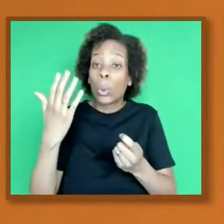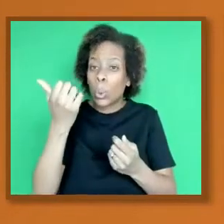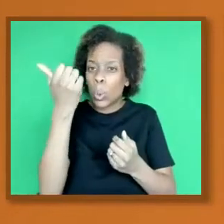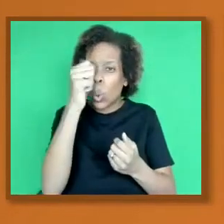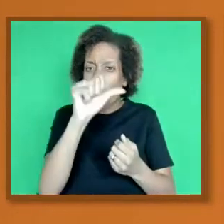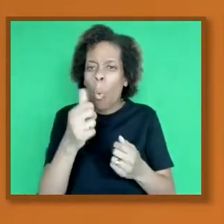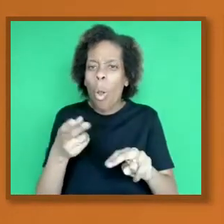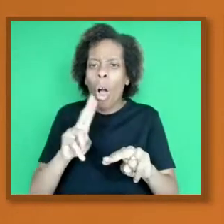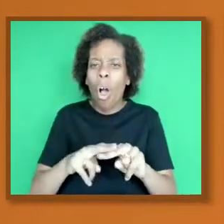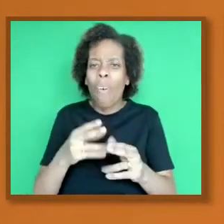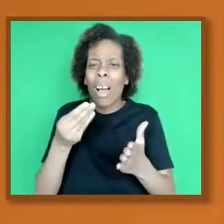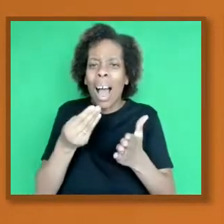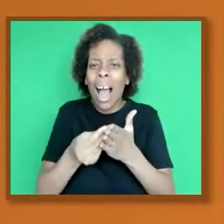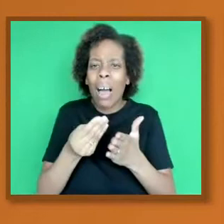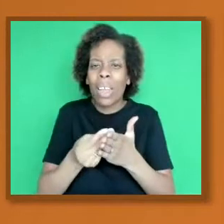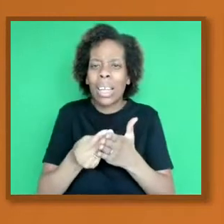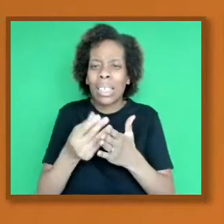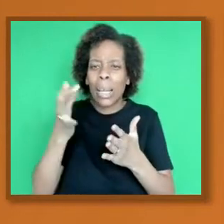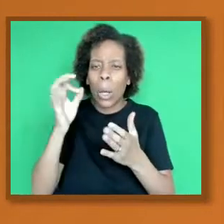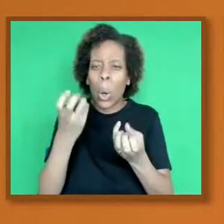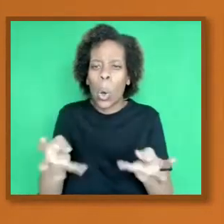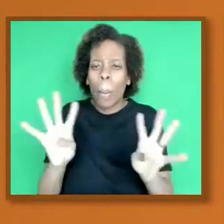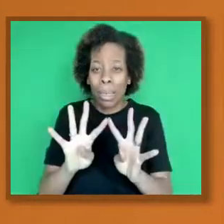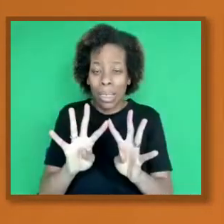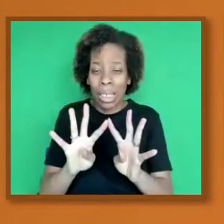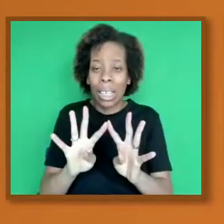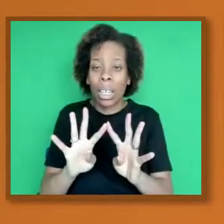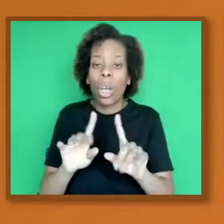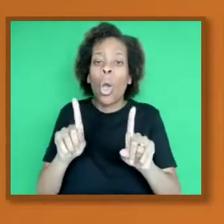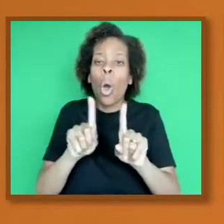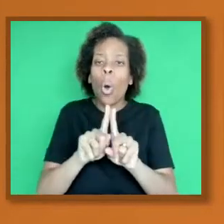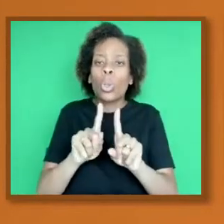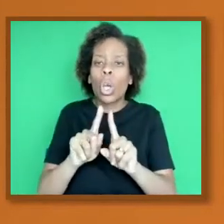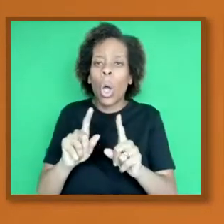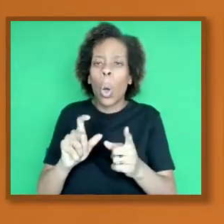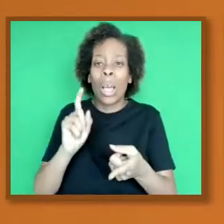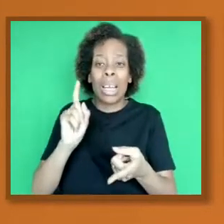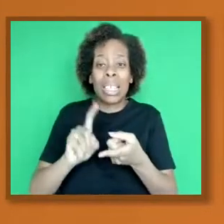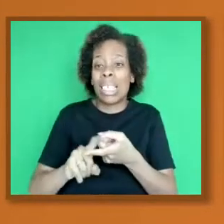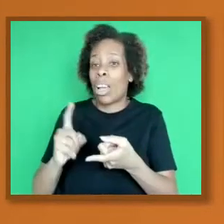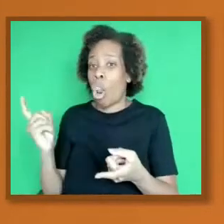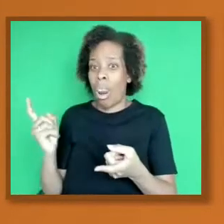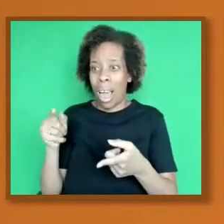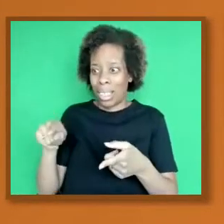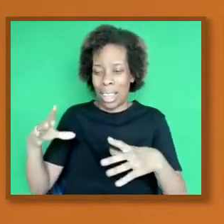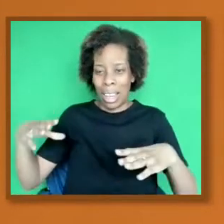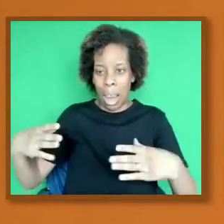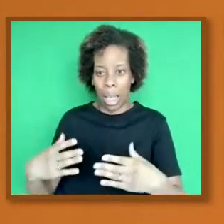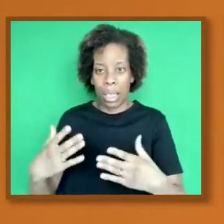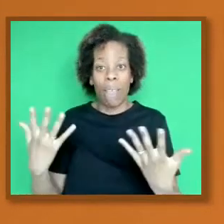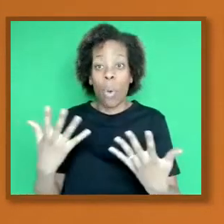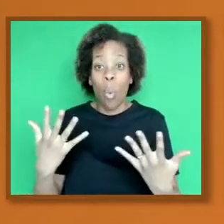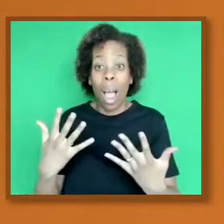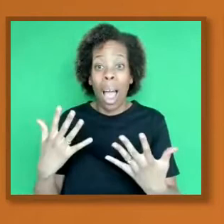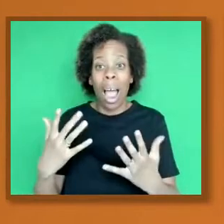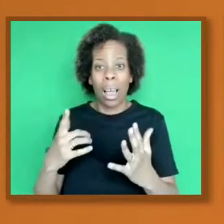the Academy Collective at Birkbeck College in London. So, you know, I won't interrupt the flow. You can continue